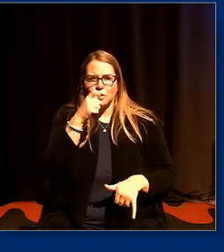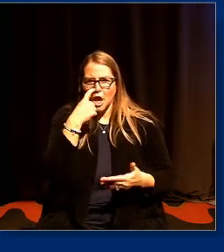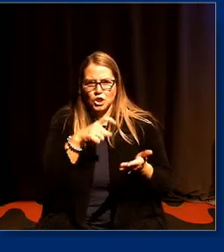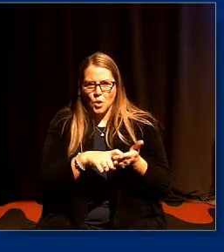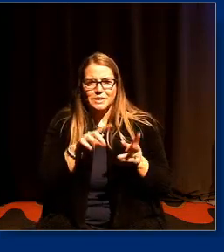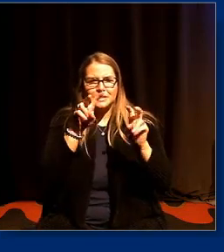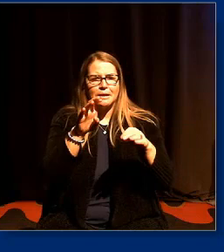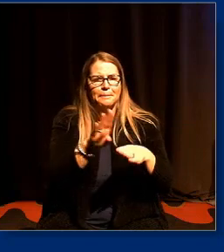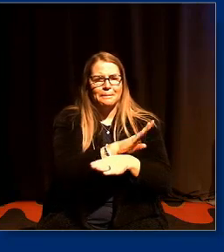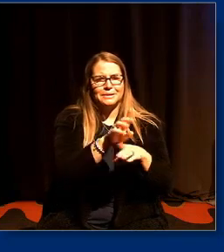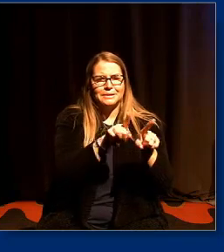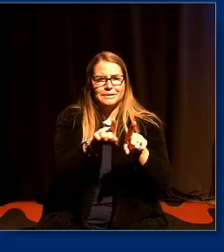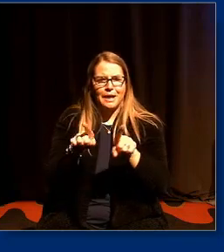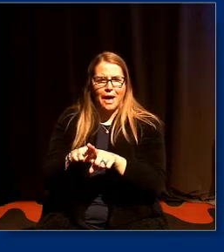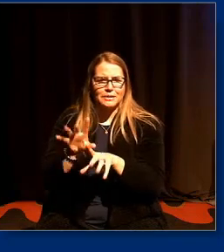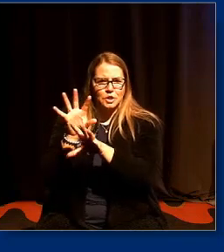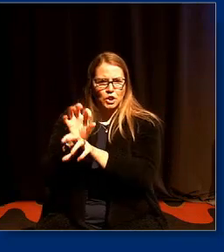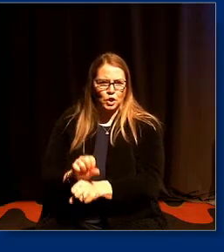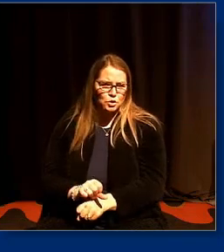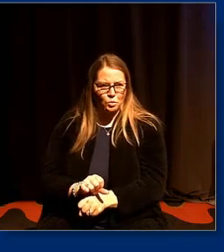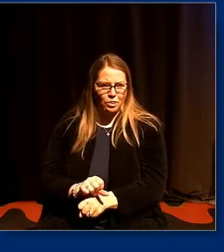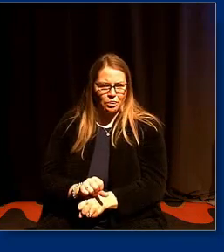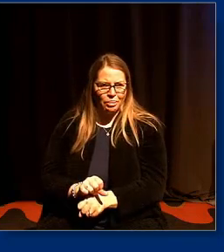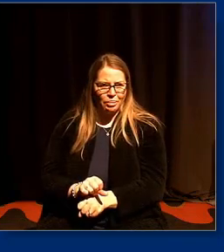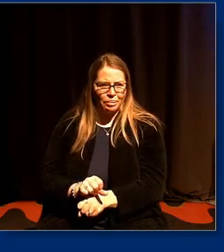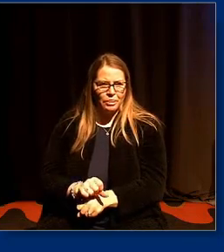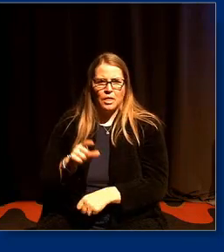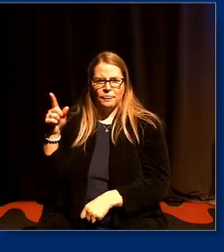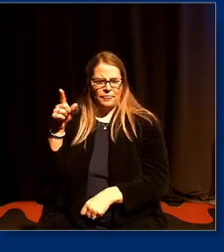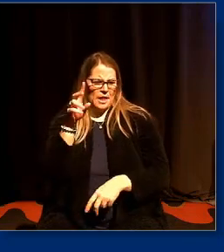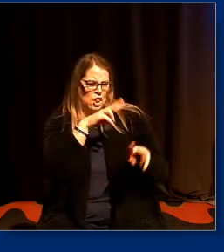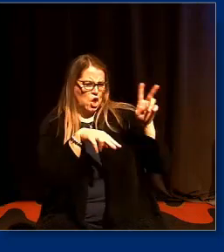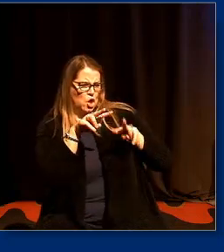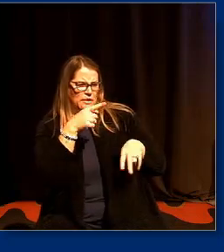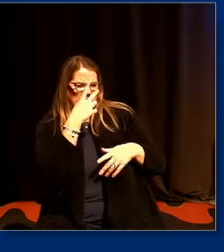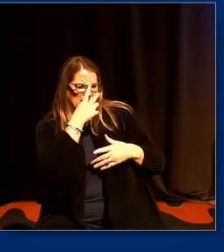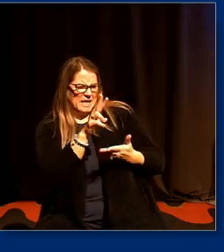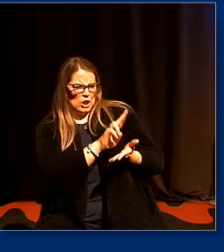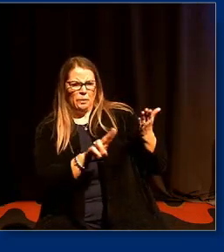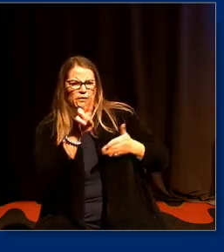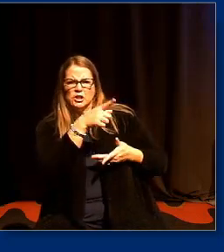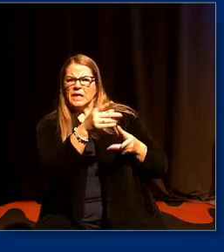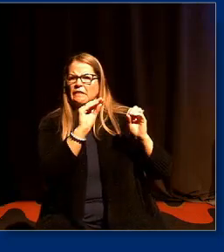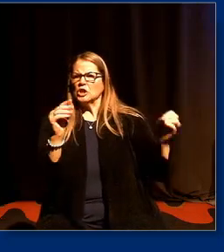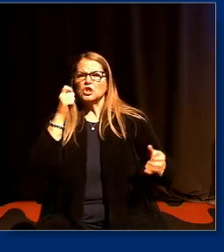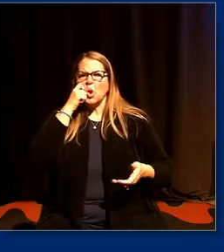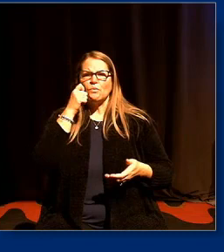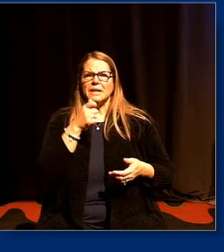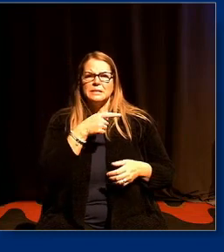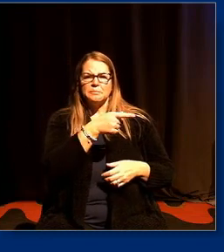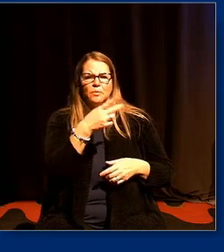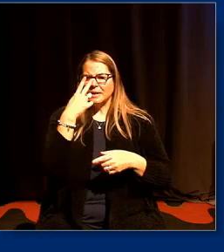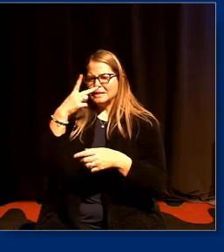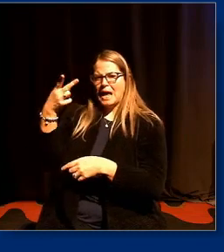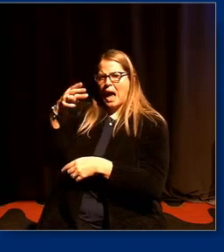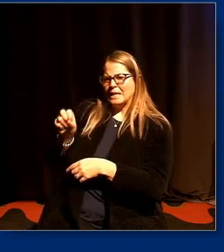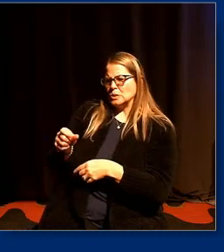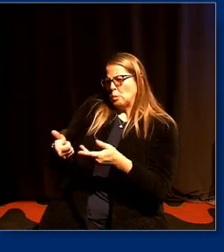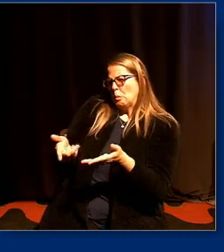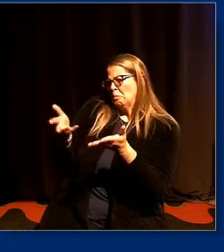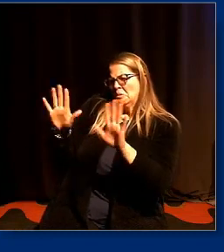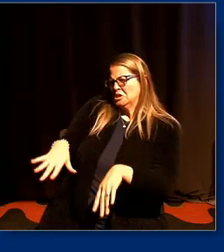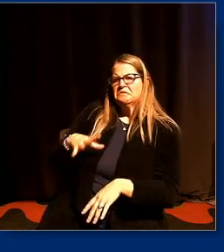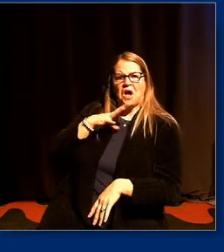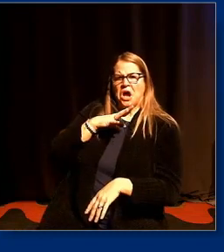a lot of white folks will look at an institution and they don't see racism they just see a university or they just see a high school or they just see a law